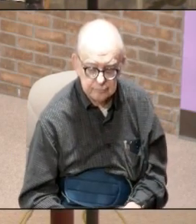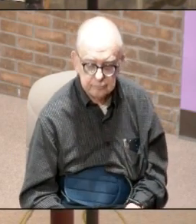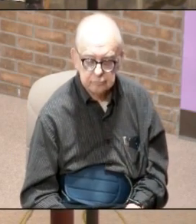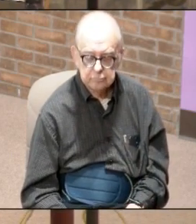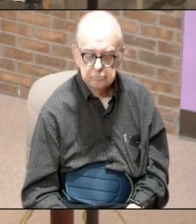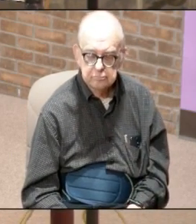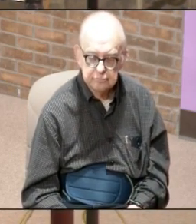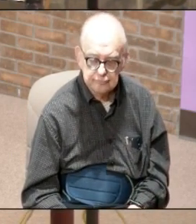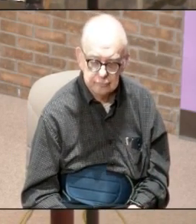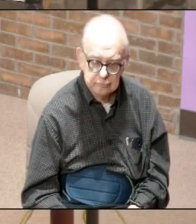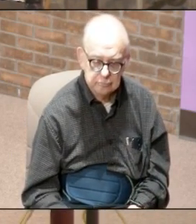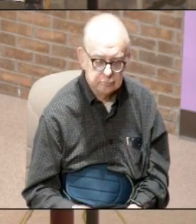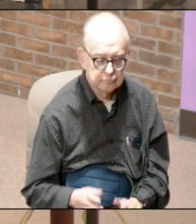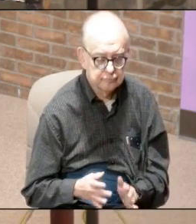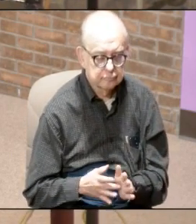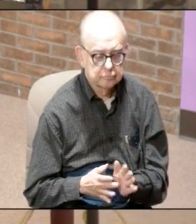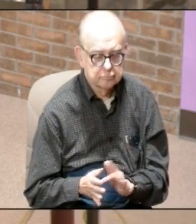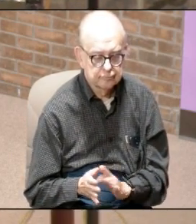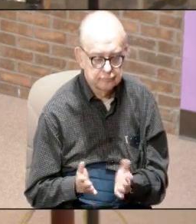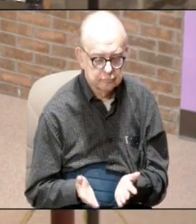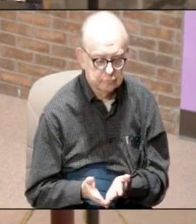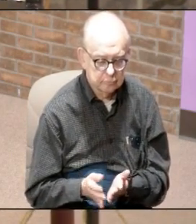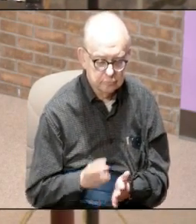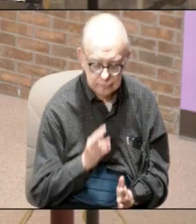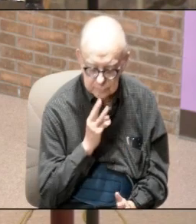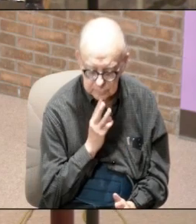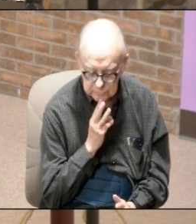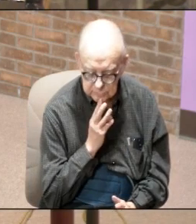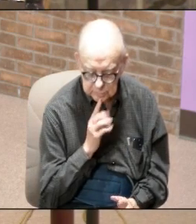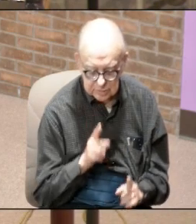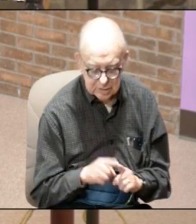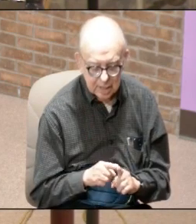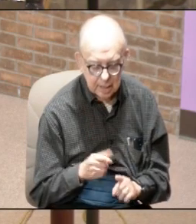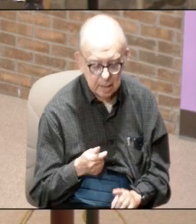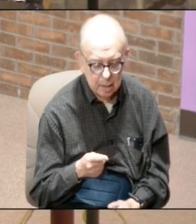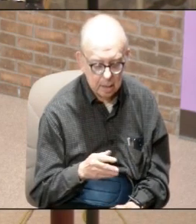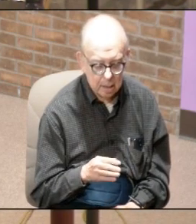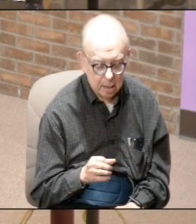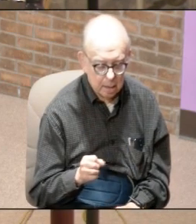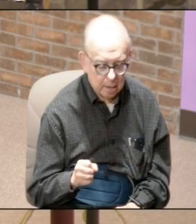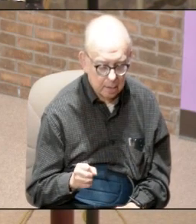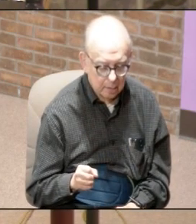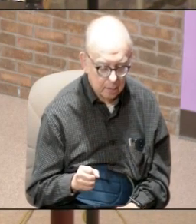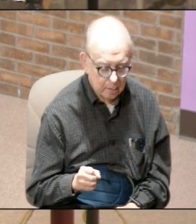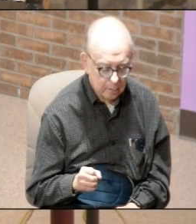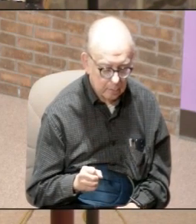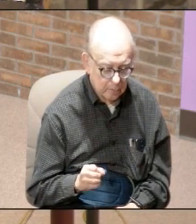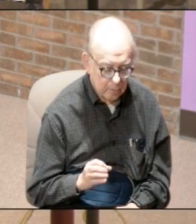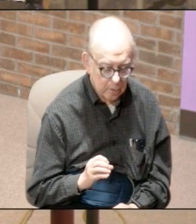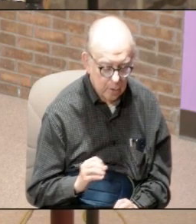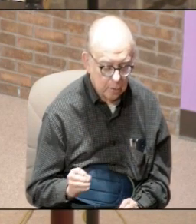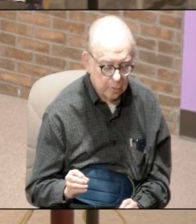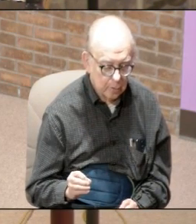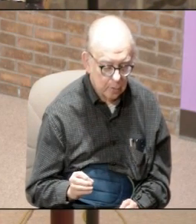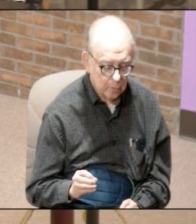the bible says that that water became just like glass there was no ripple